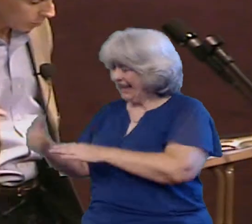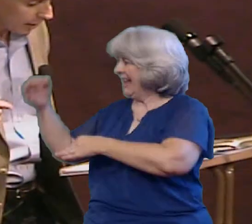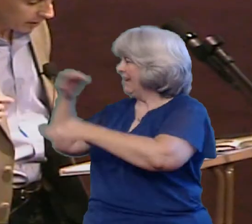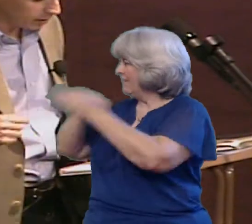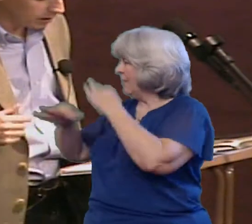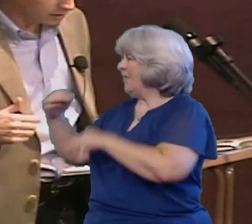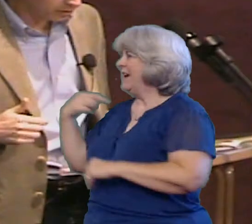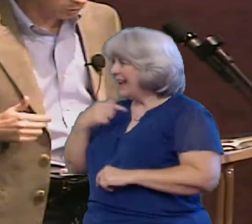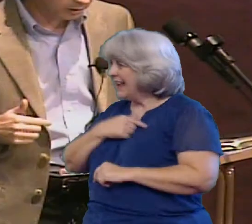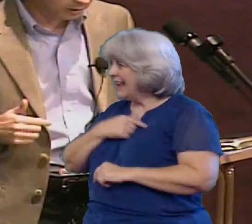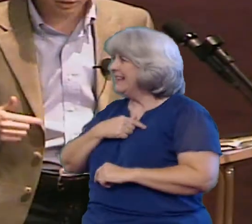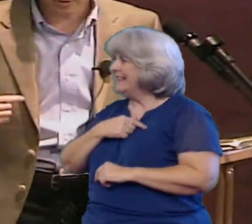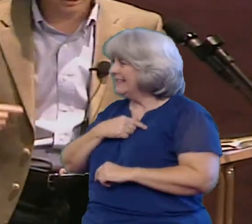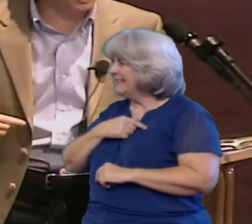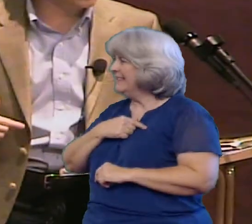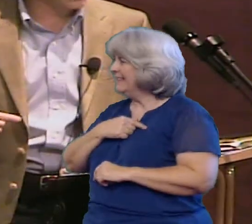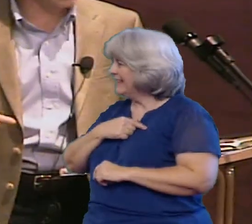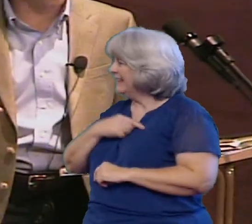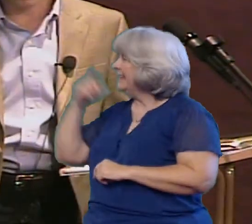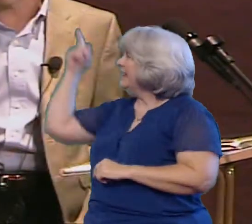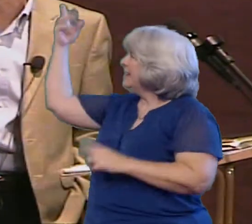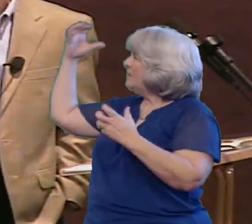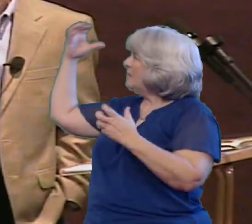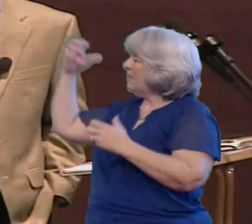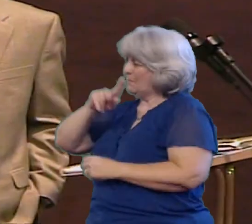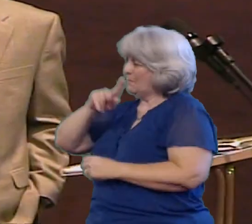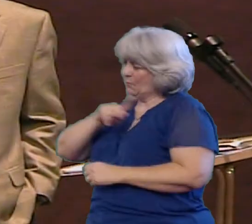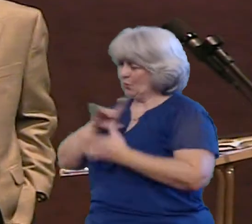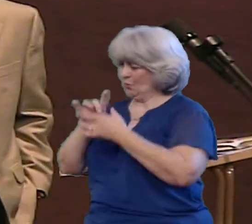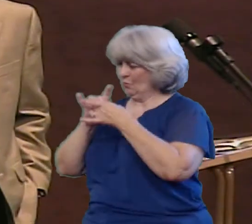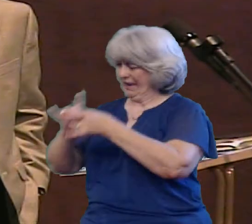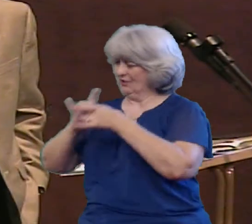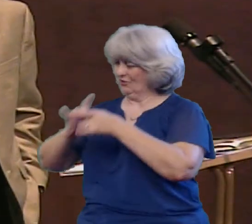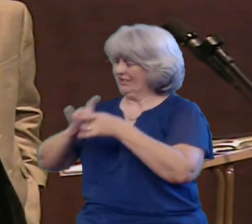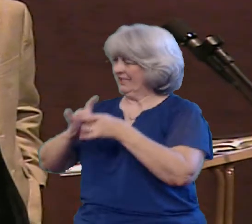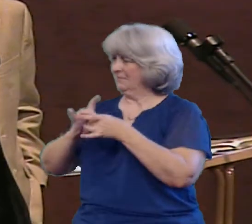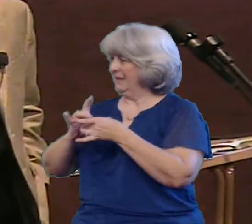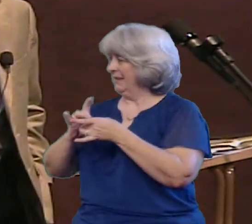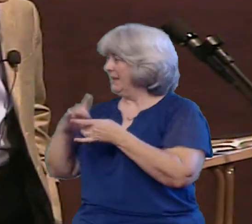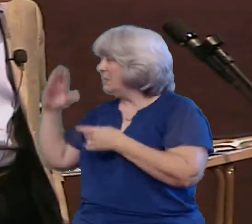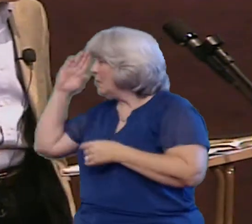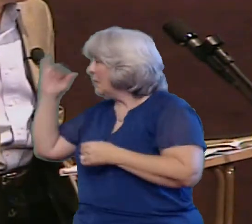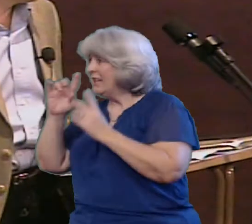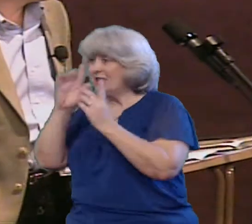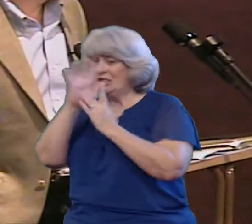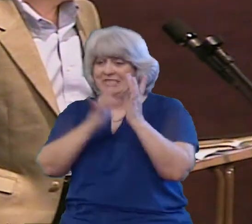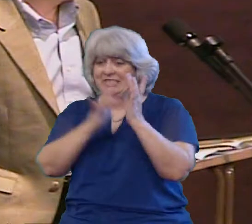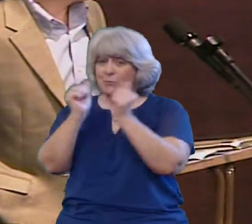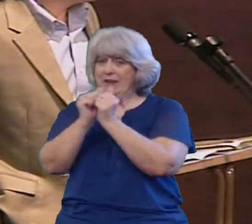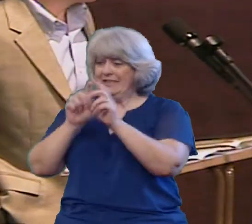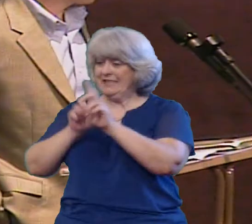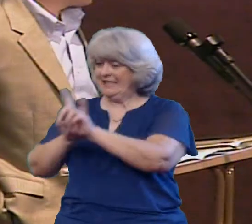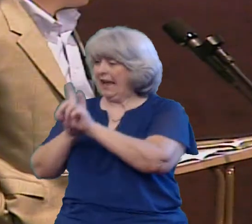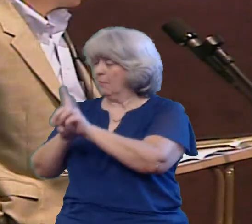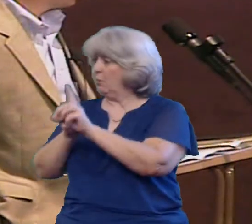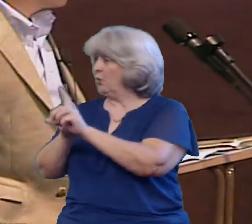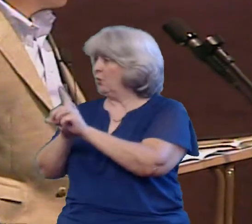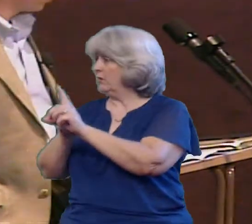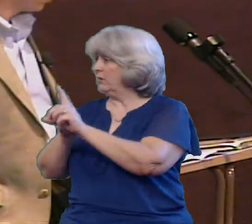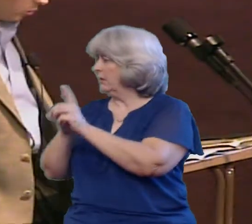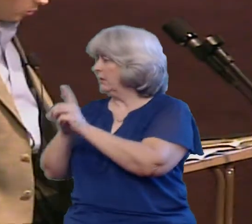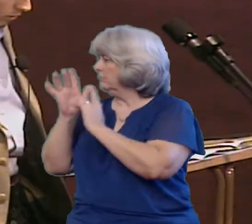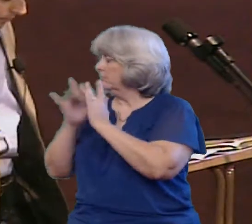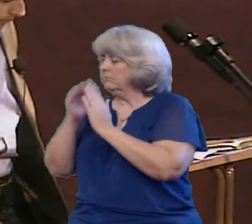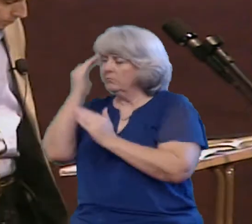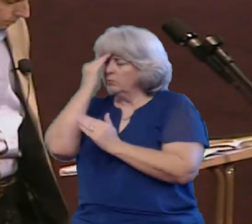I think we need to consider relationship that Jesus had with his disciples He knew them personally He knew their problems. He knew what they